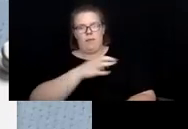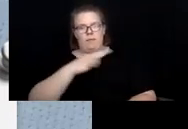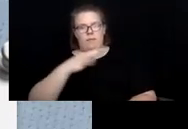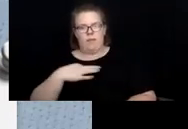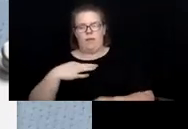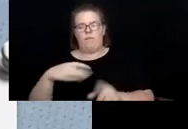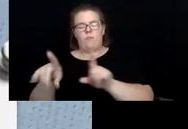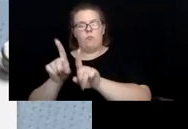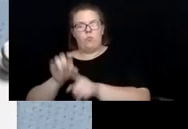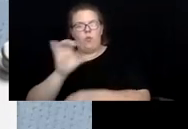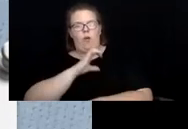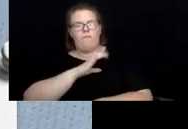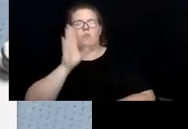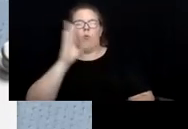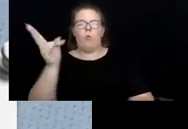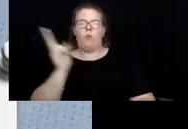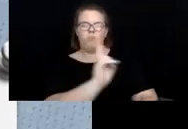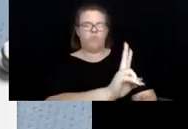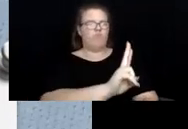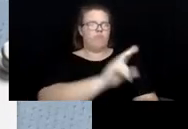to conduct an assessment.